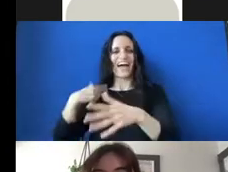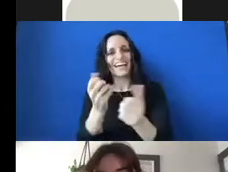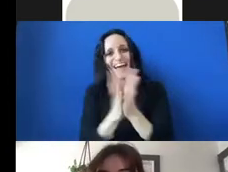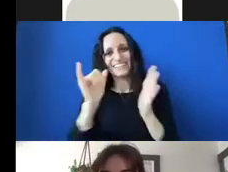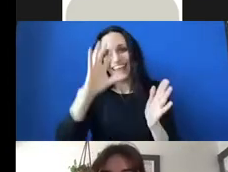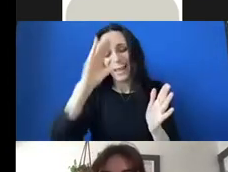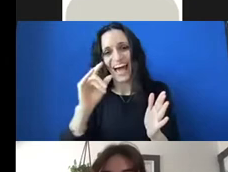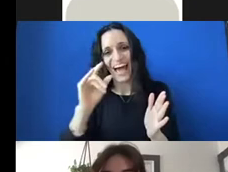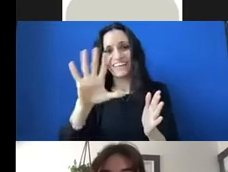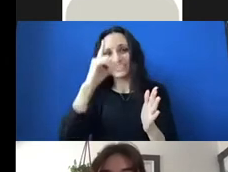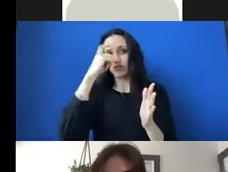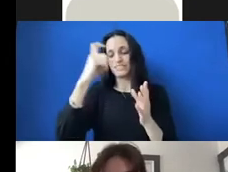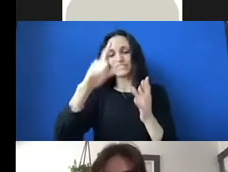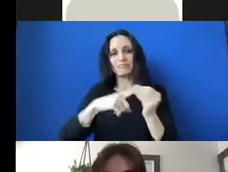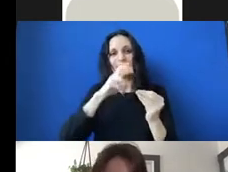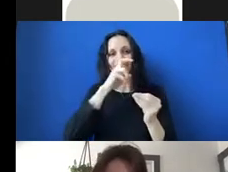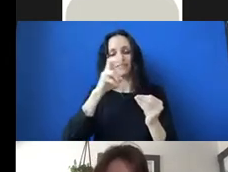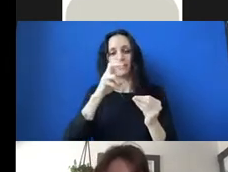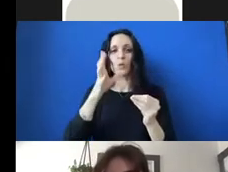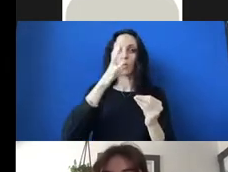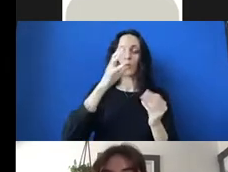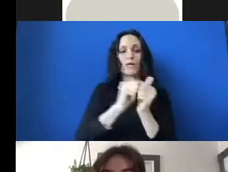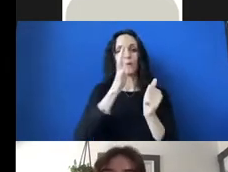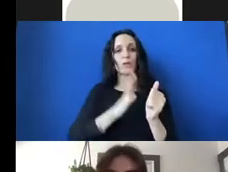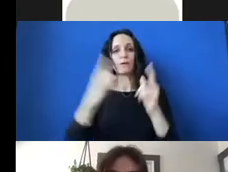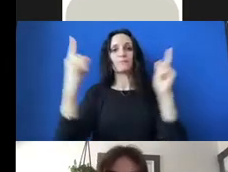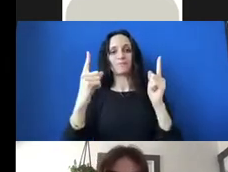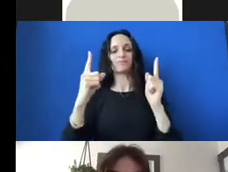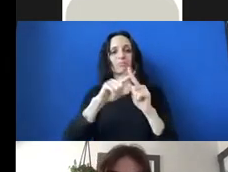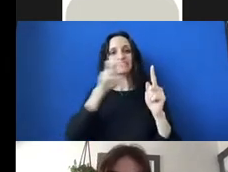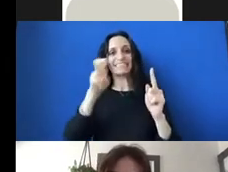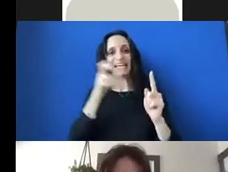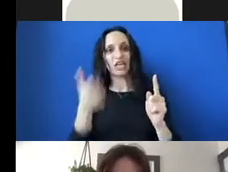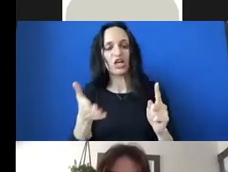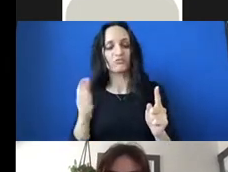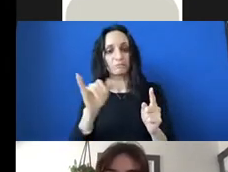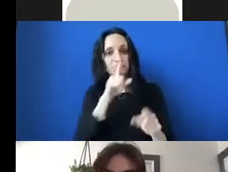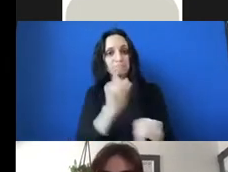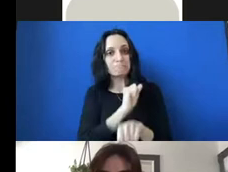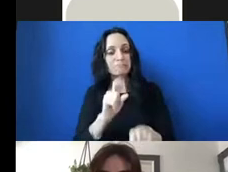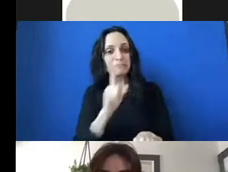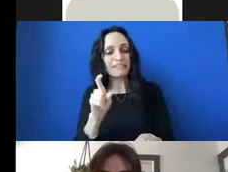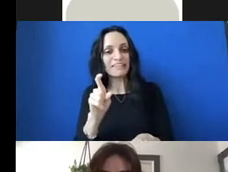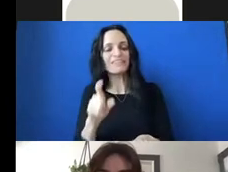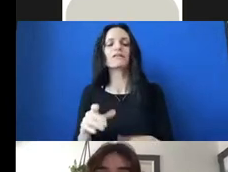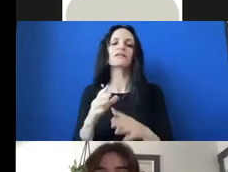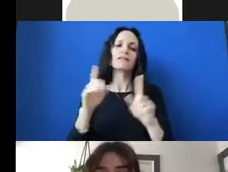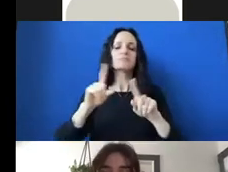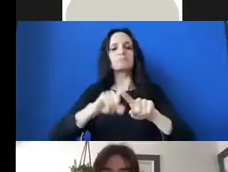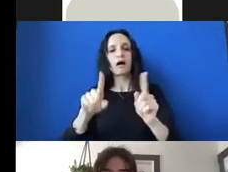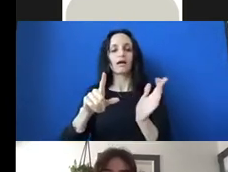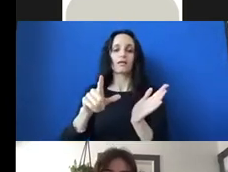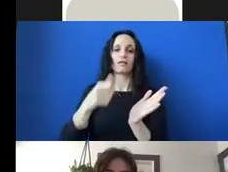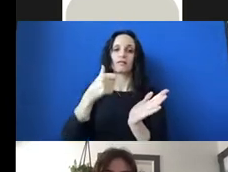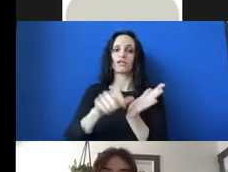But I am digging into some of the culture and context that gave the space for this genre to really flourish. And so when you're